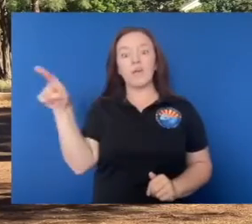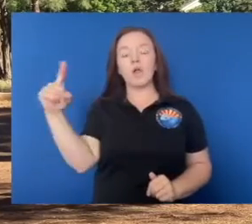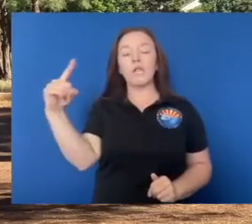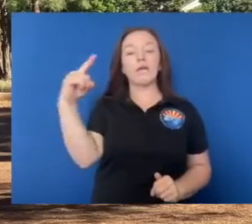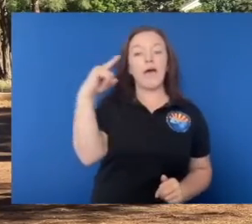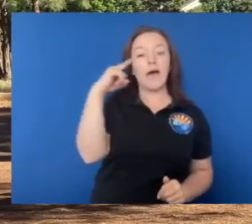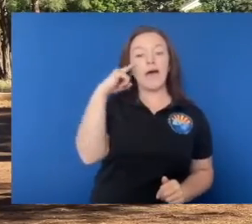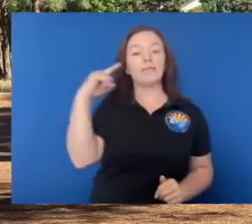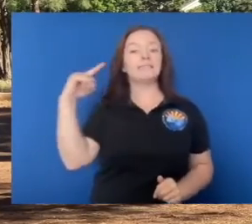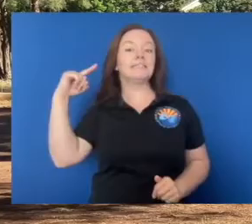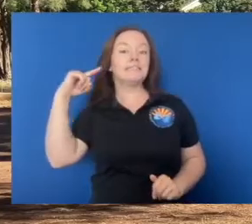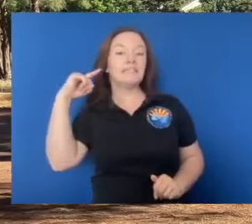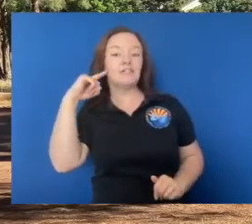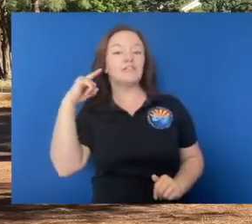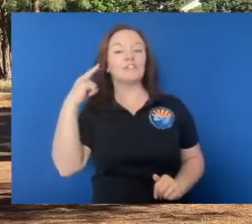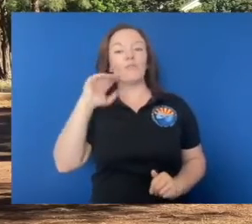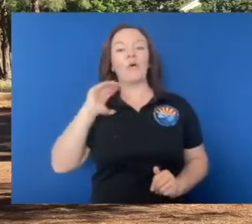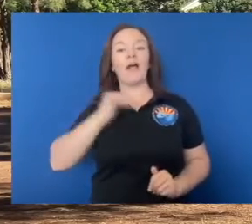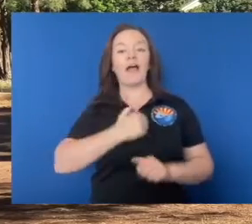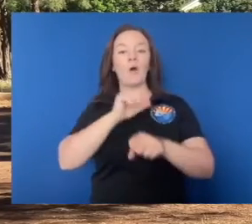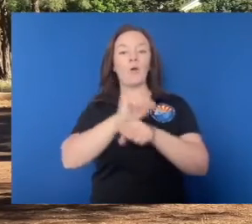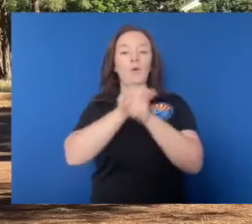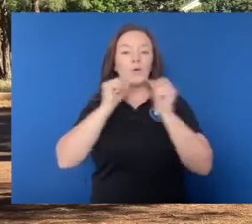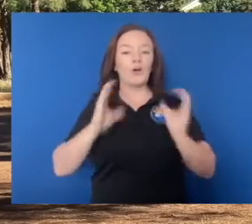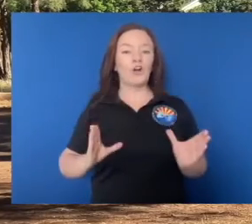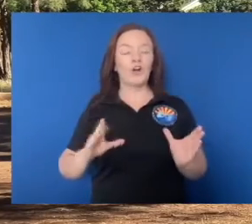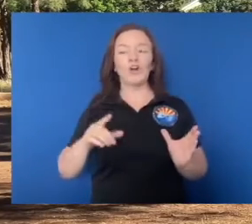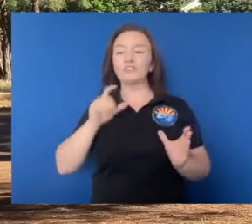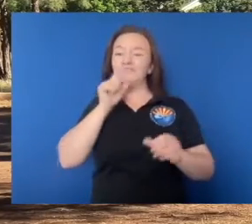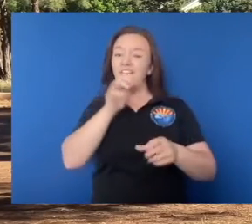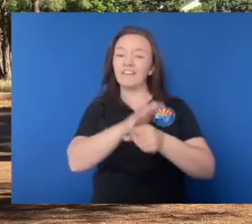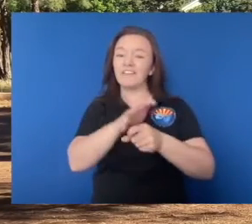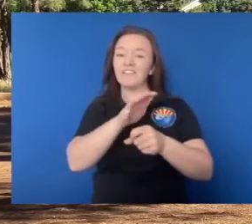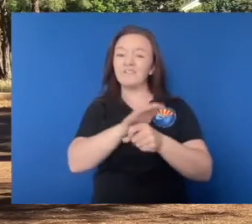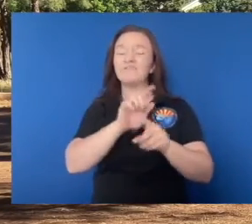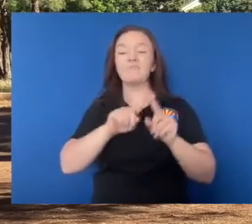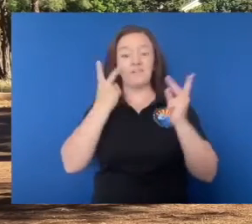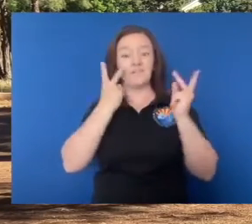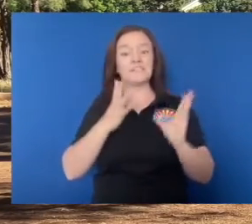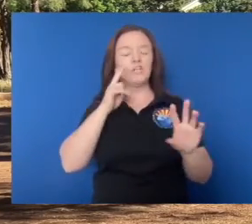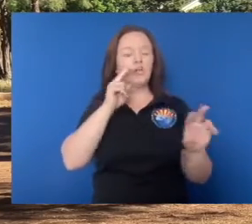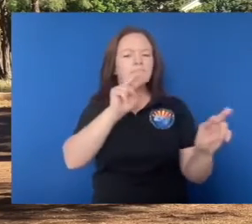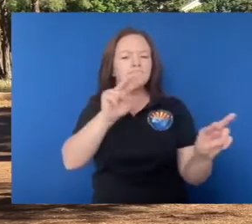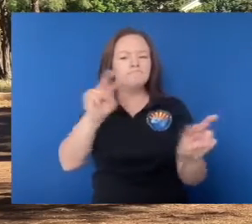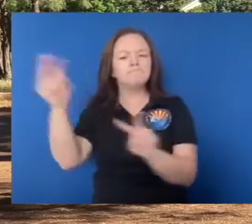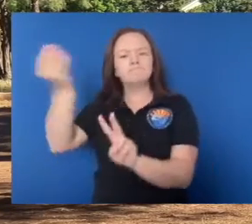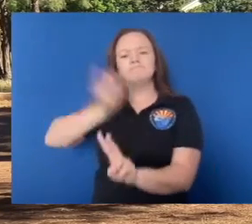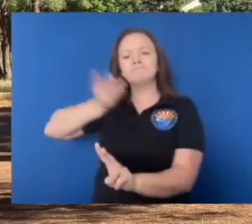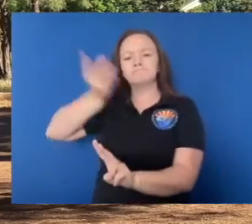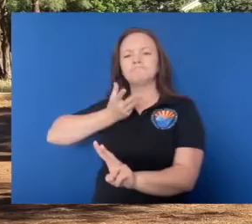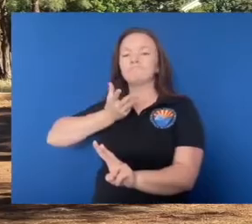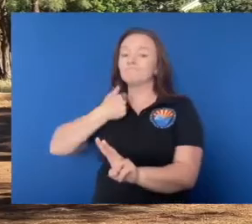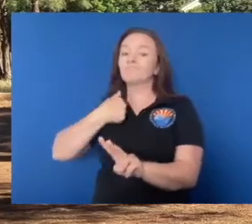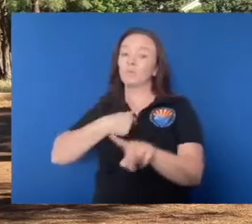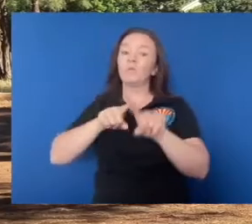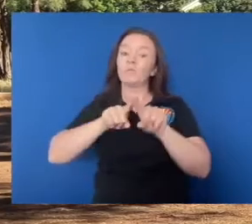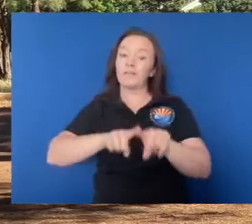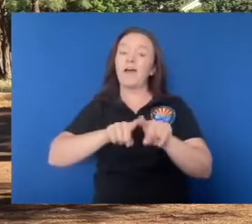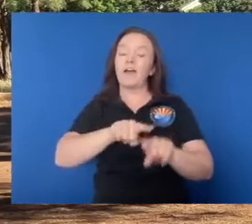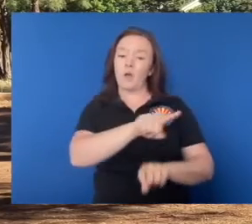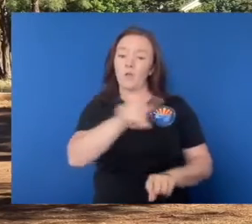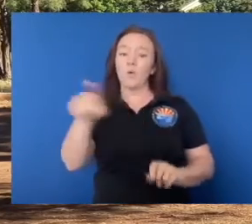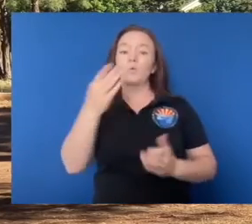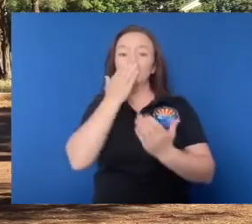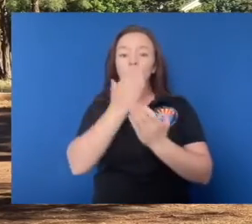for our short workforce. They let us know what's going on out there. So we, we really depend on